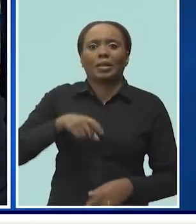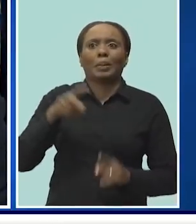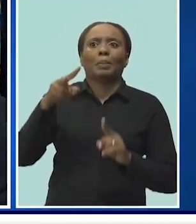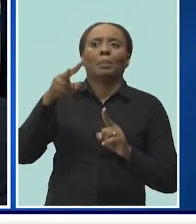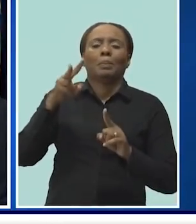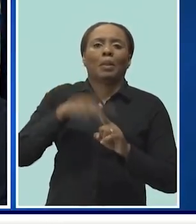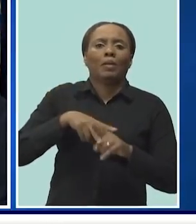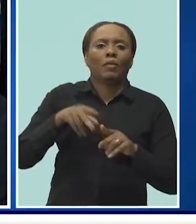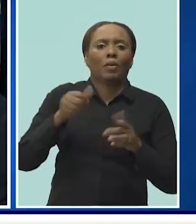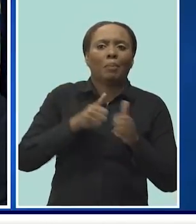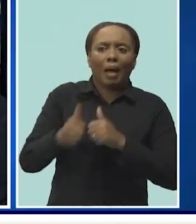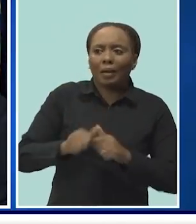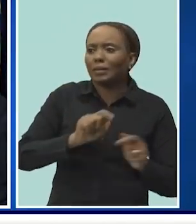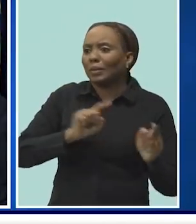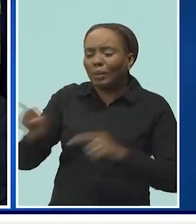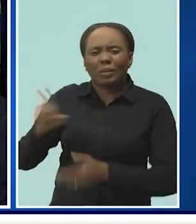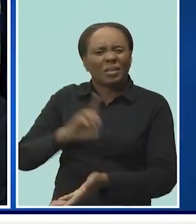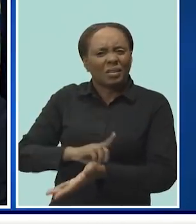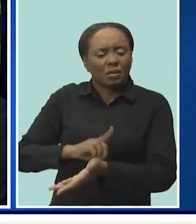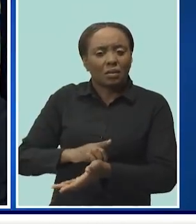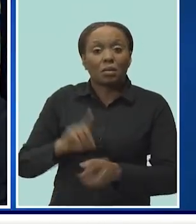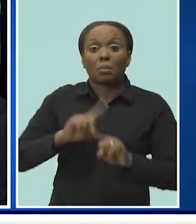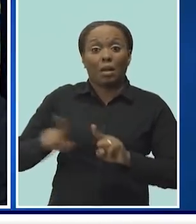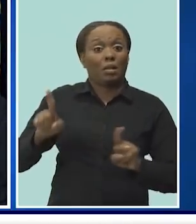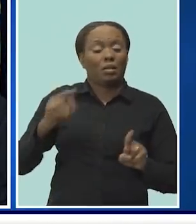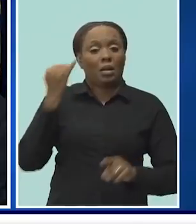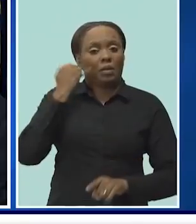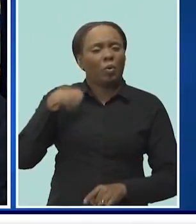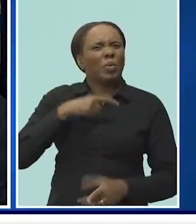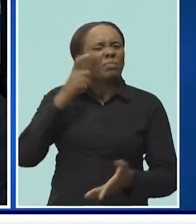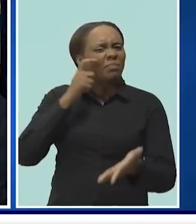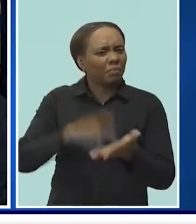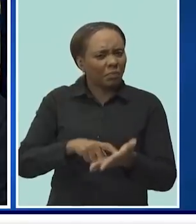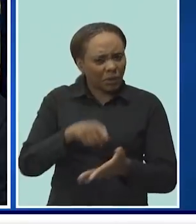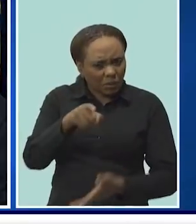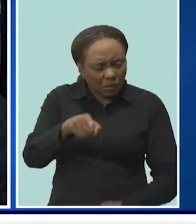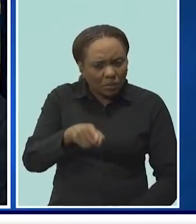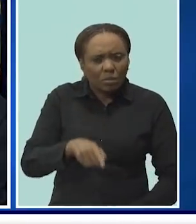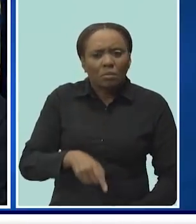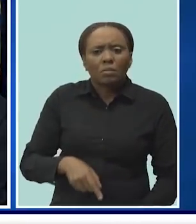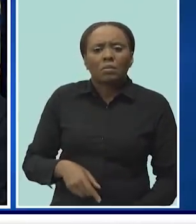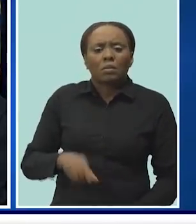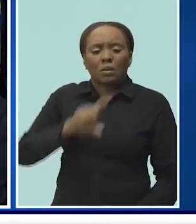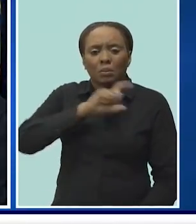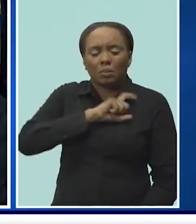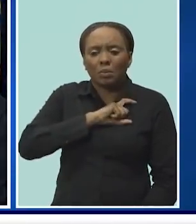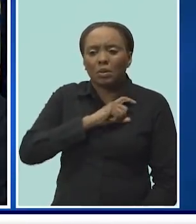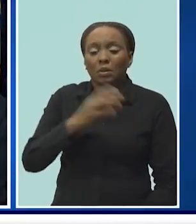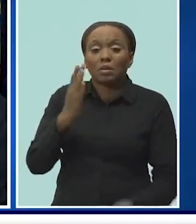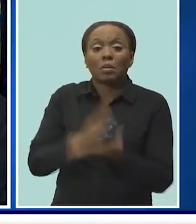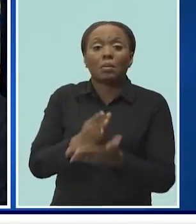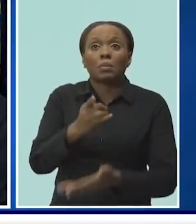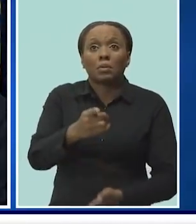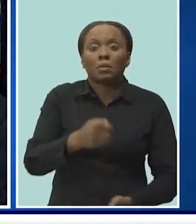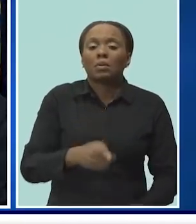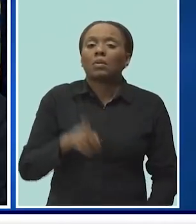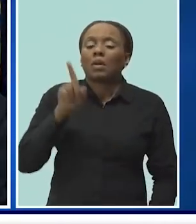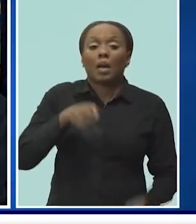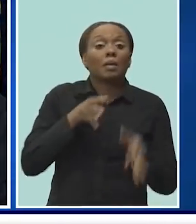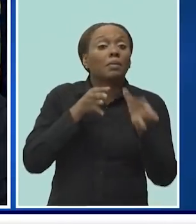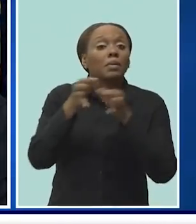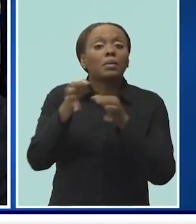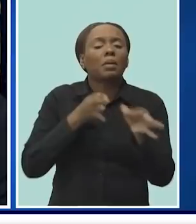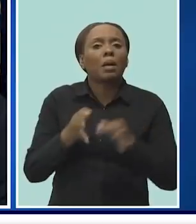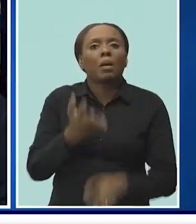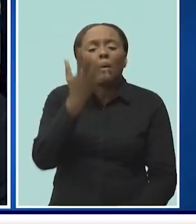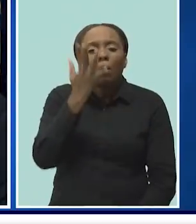fact is, if you are found on the streets and the members of the Royal Barbados Police Force stop you, you're going to have to explain